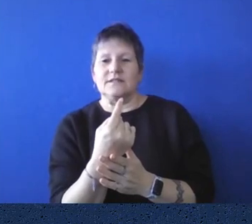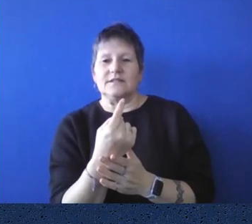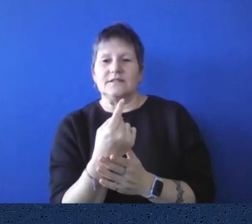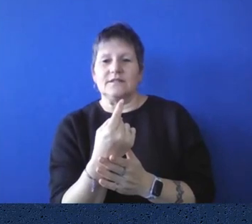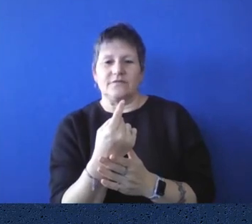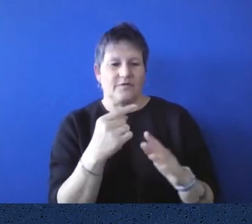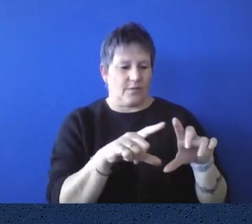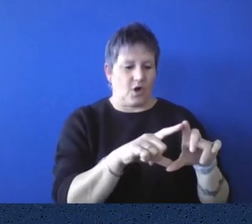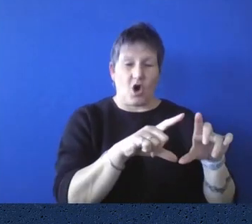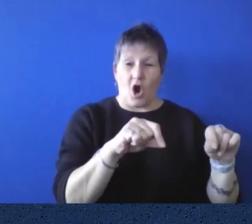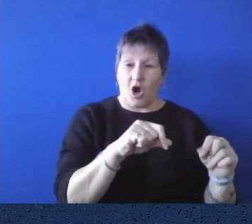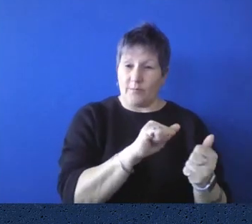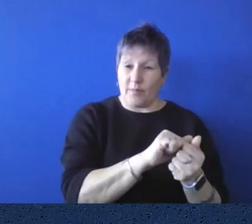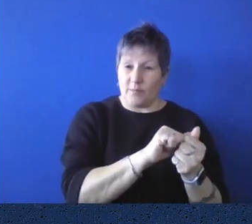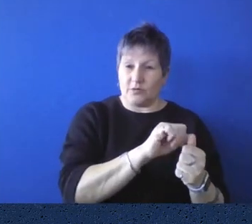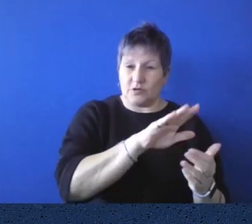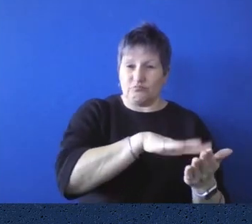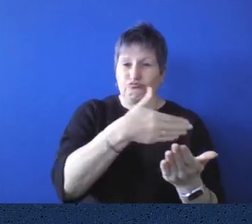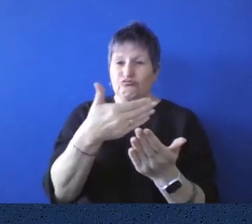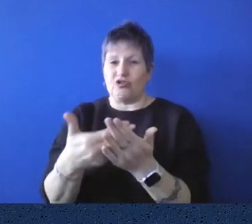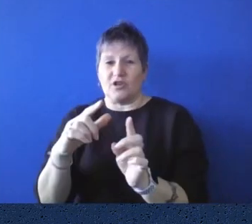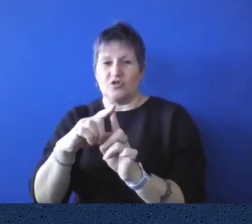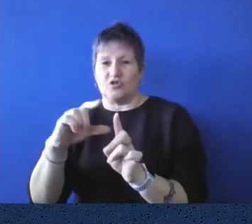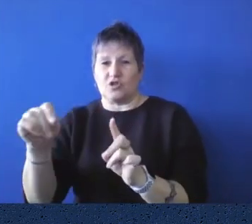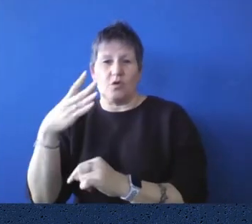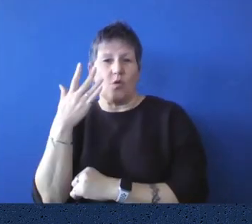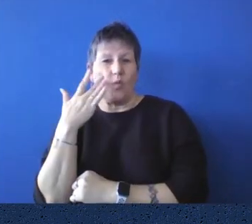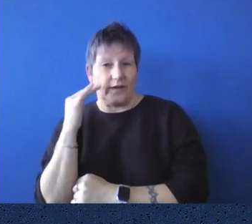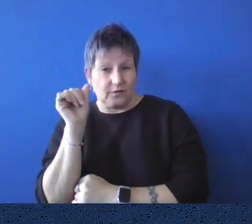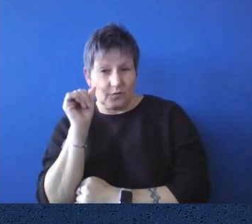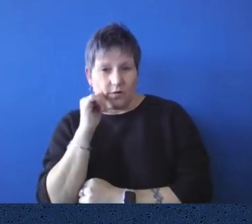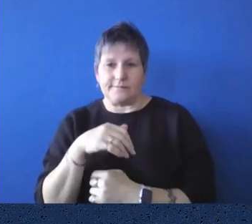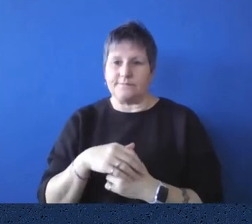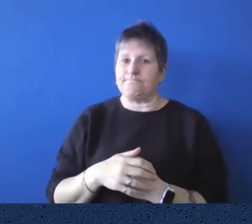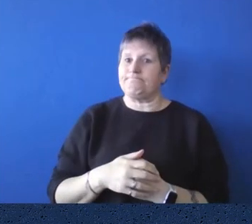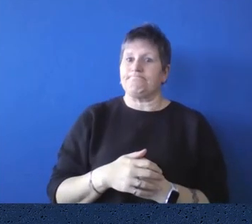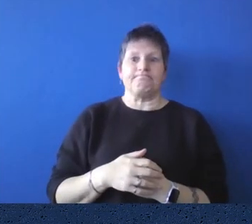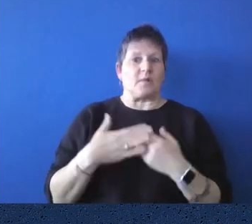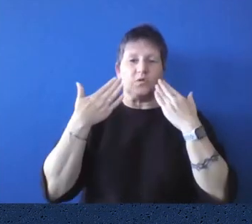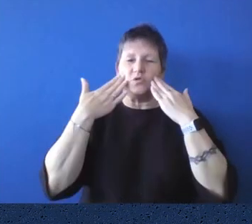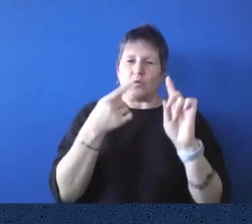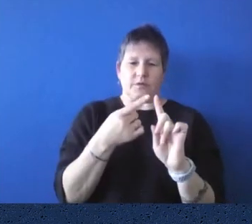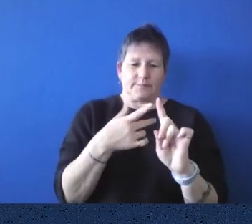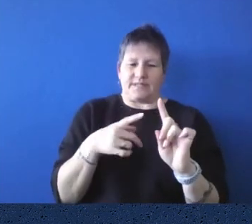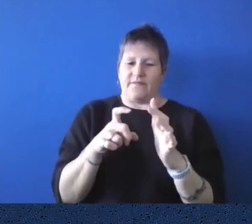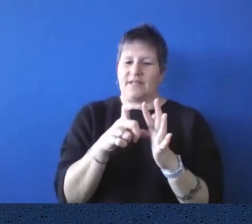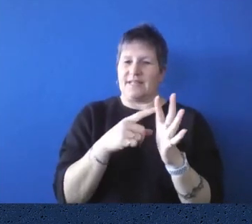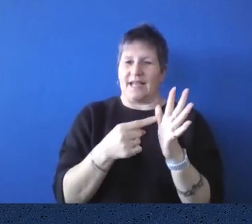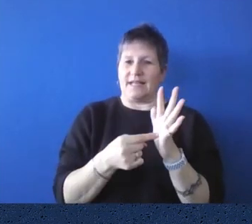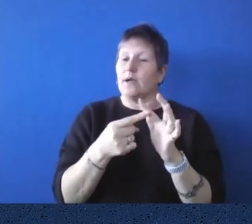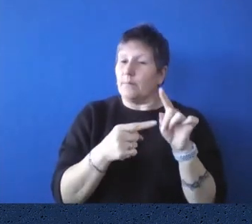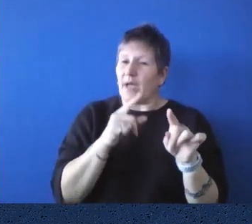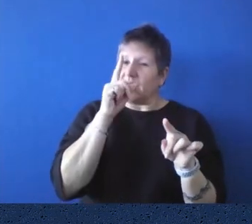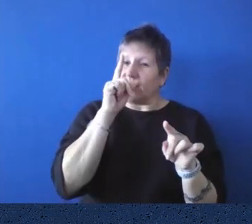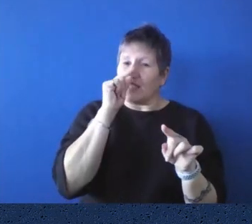cards to a computer system? I don't have a specific date for that, but we could get, we can find that out. I